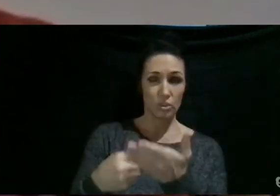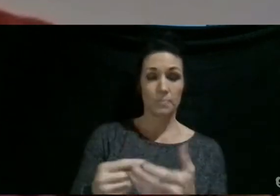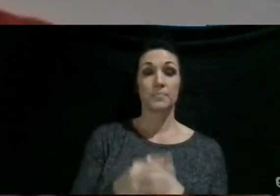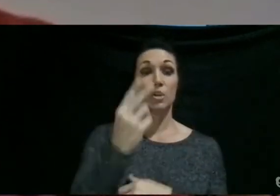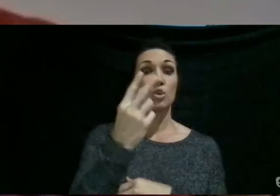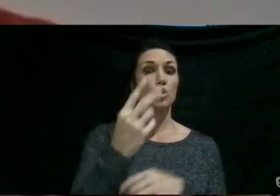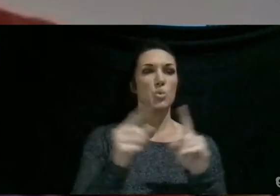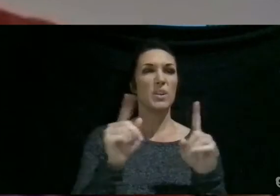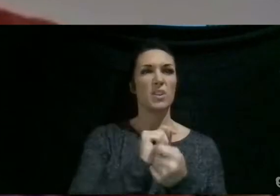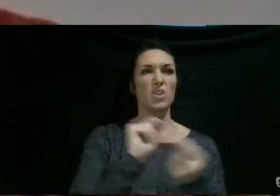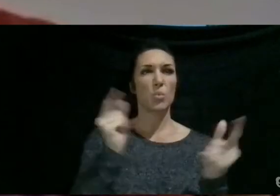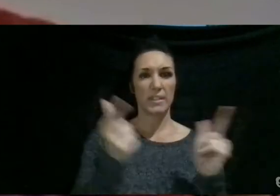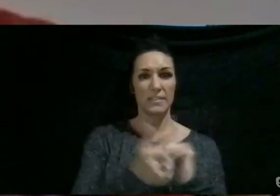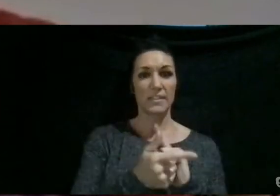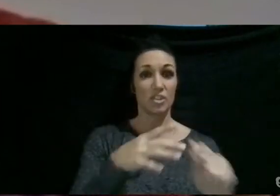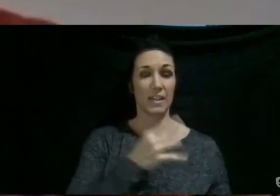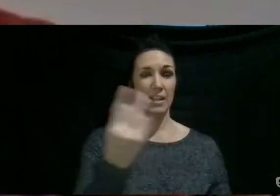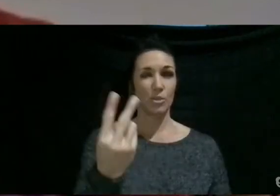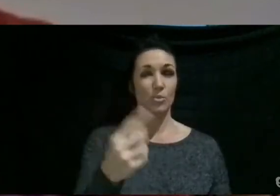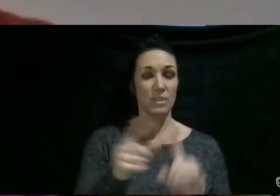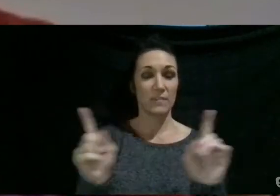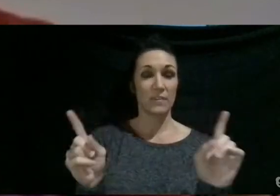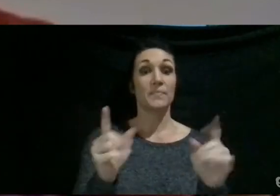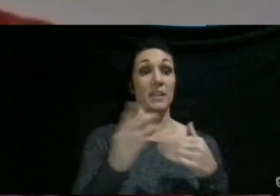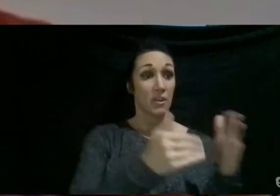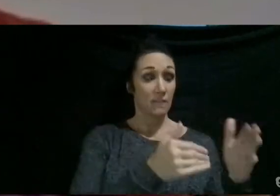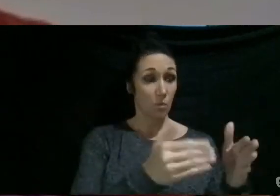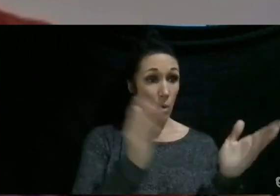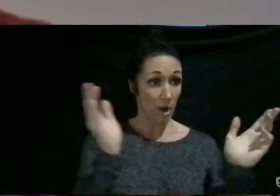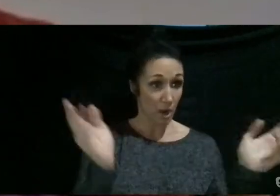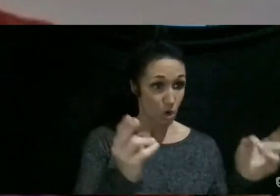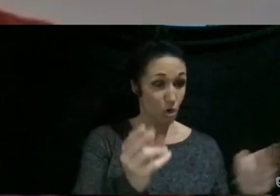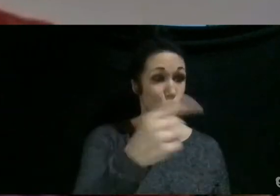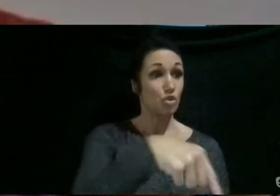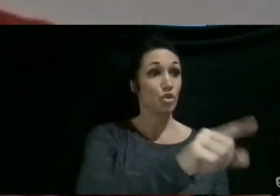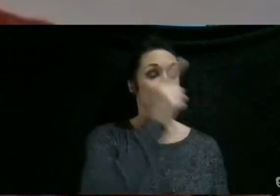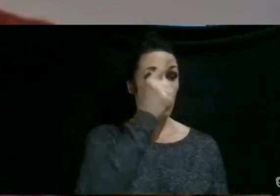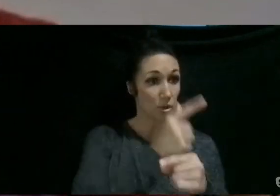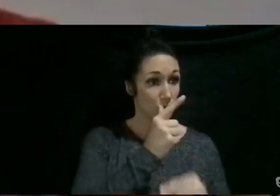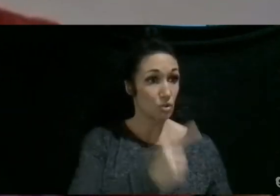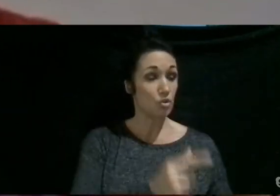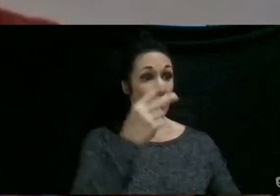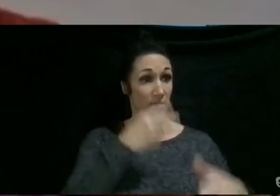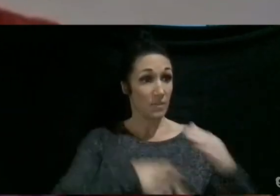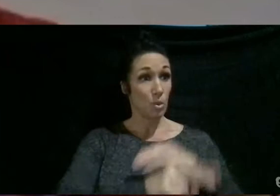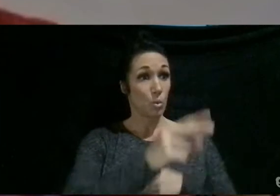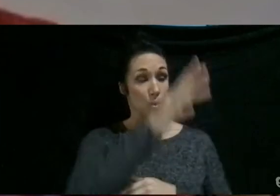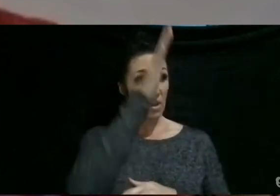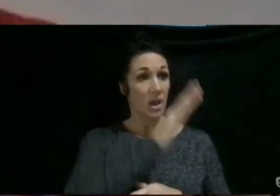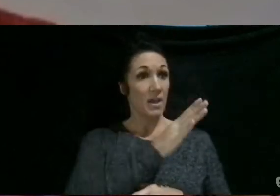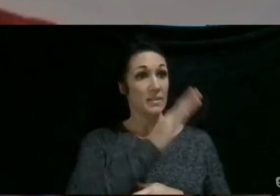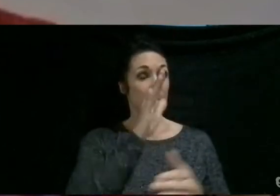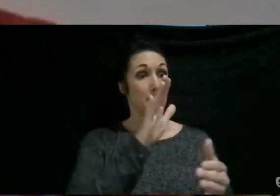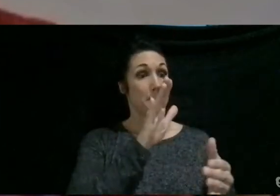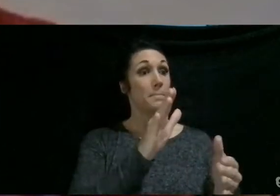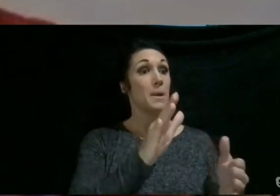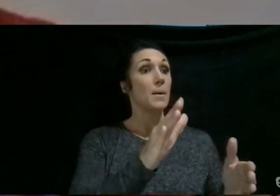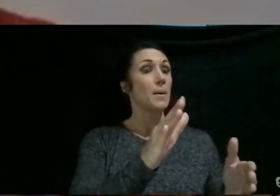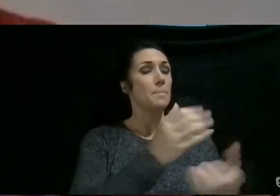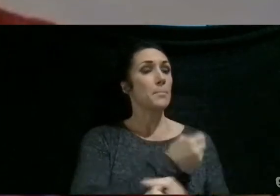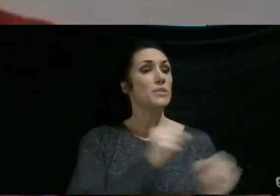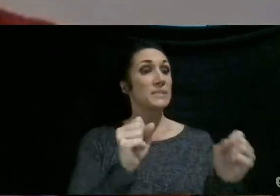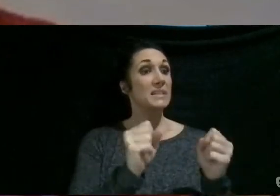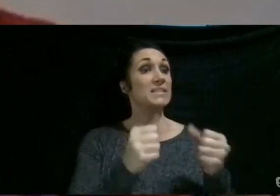translations because I like the two different ones, so therefore I urge you, brothers and sisters, in view of God's mercy, to offer your bodies as a living